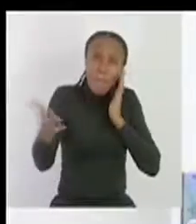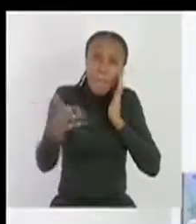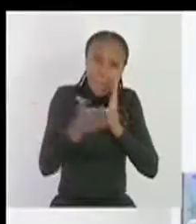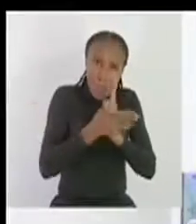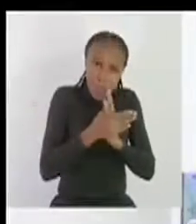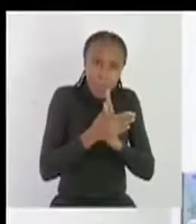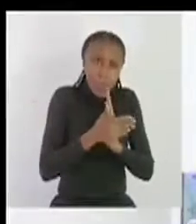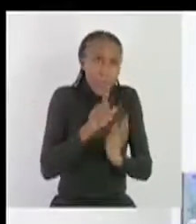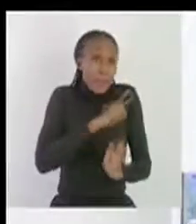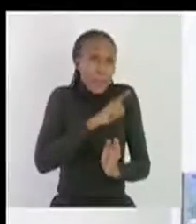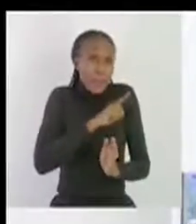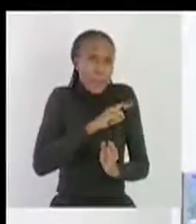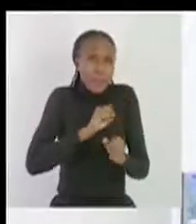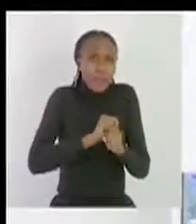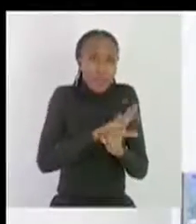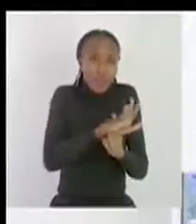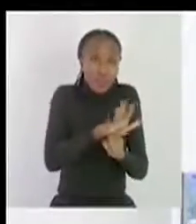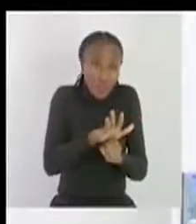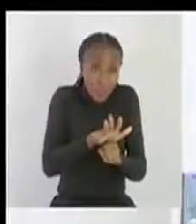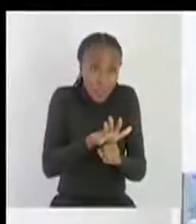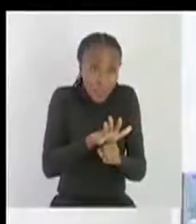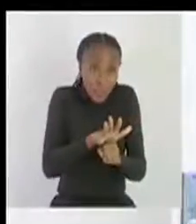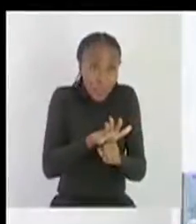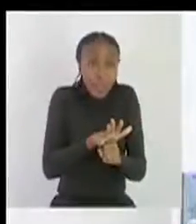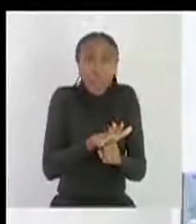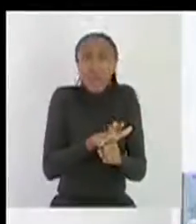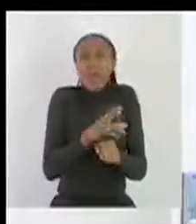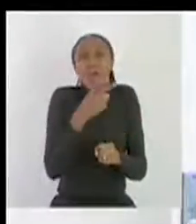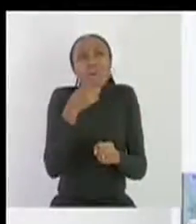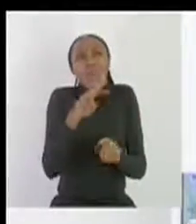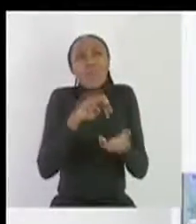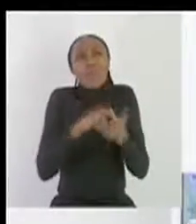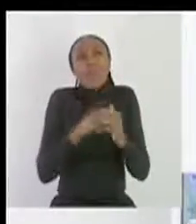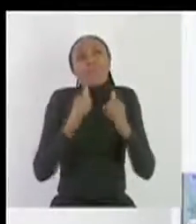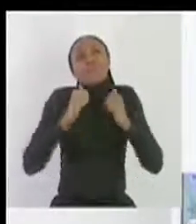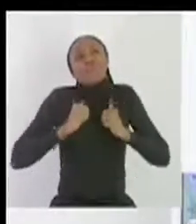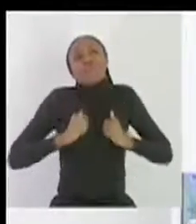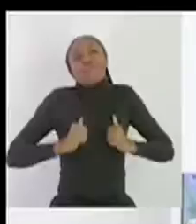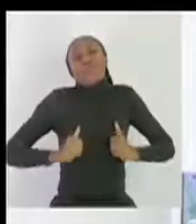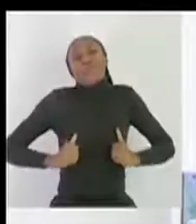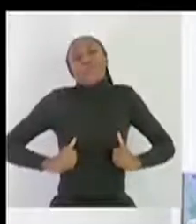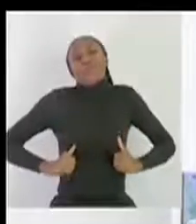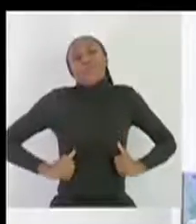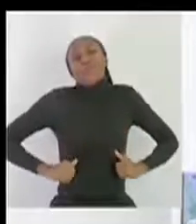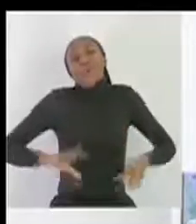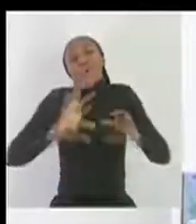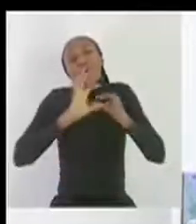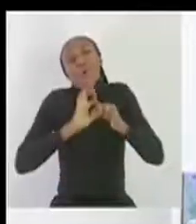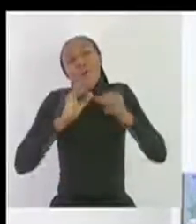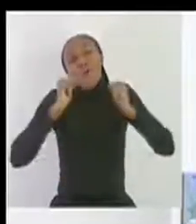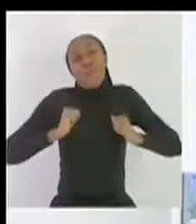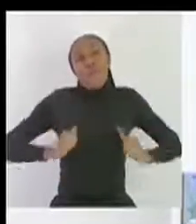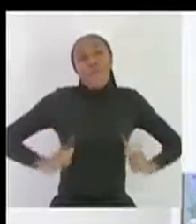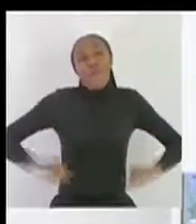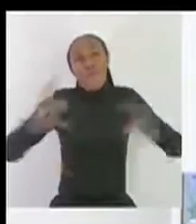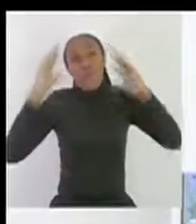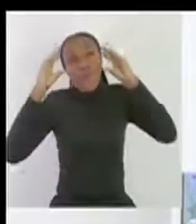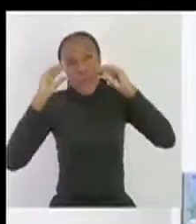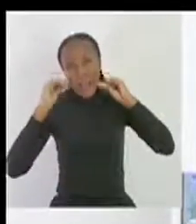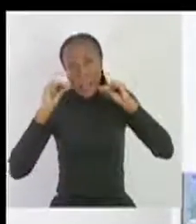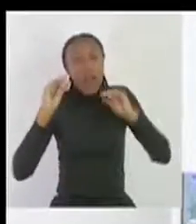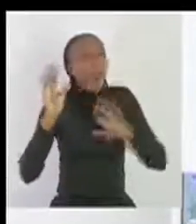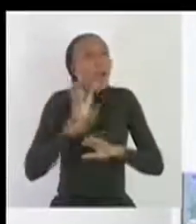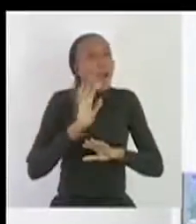closed because of covet 19 this does not mean that we must close our minds also or we must close our